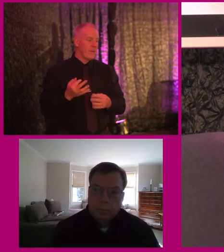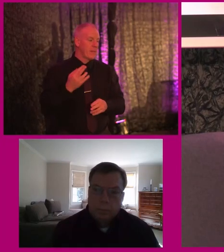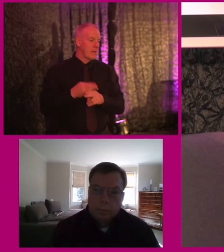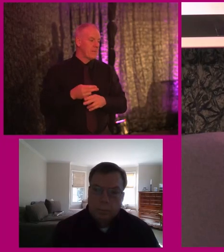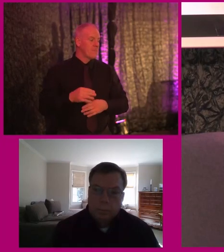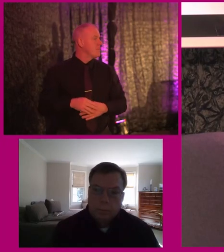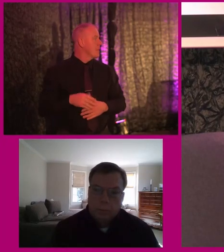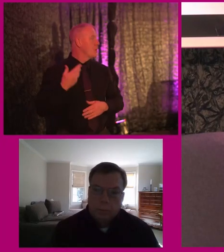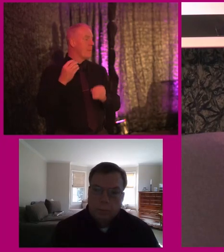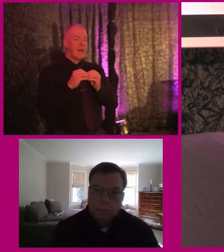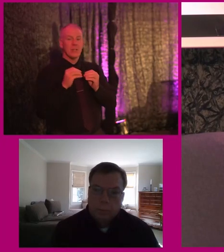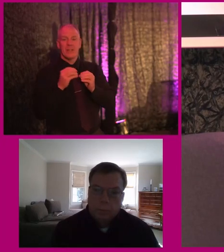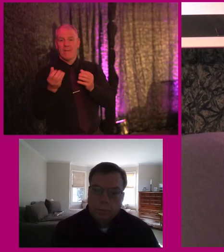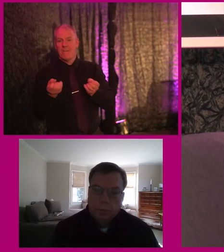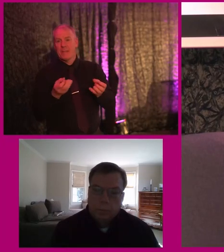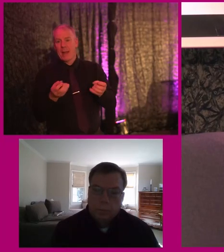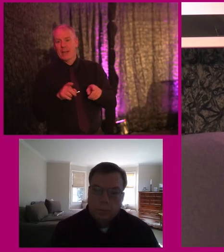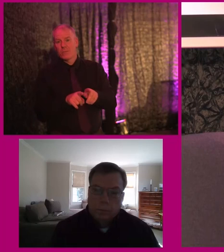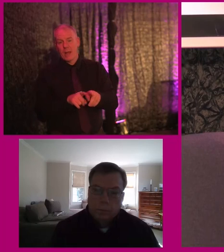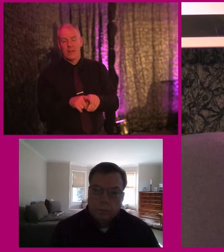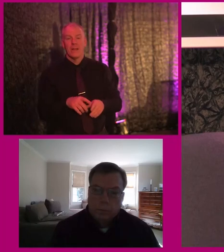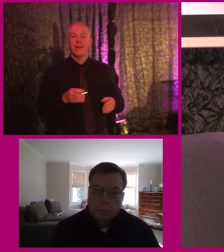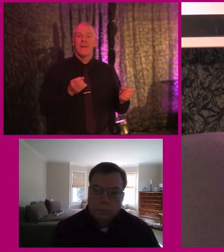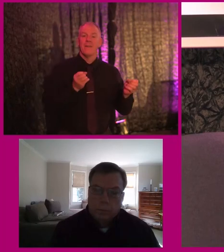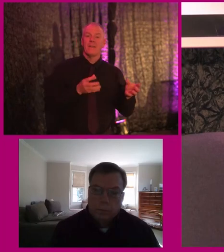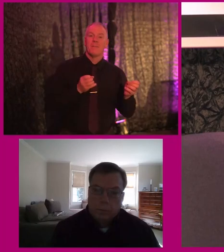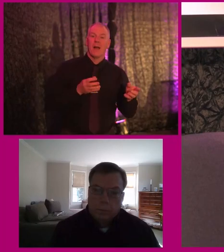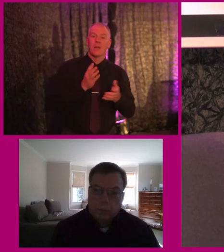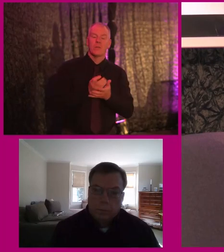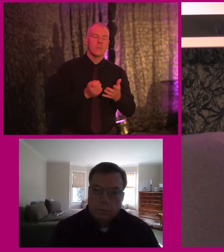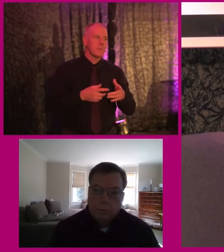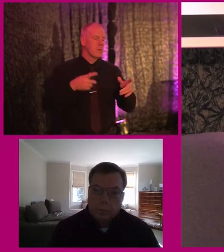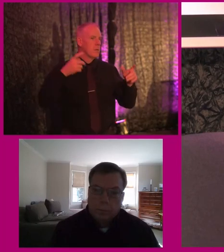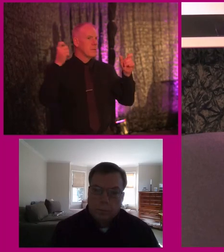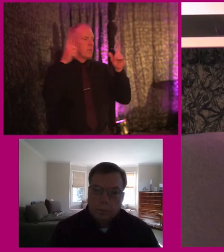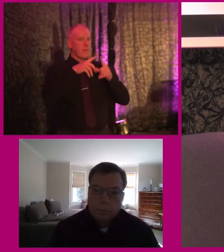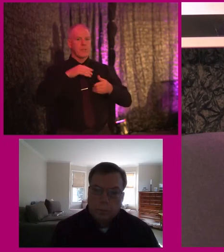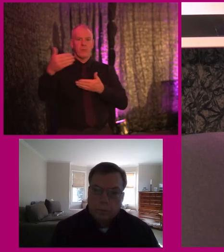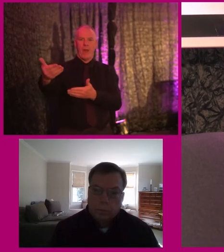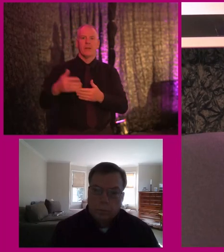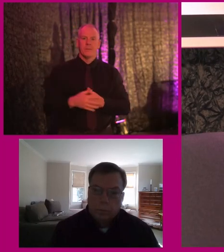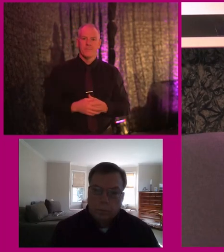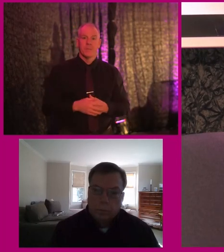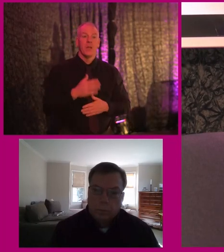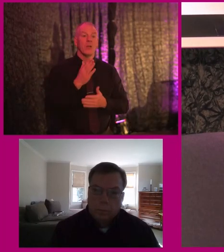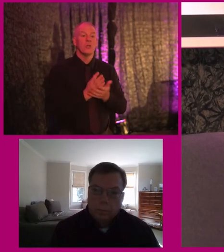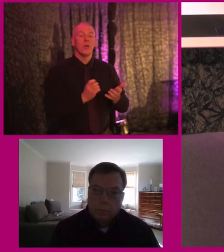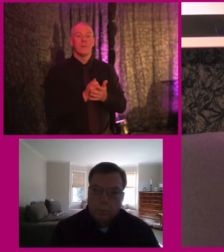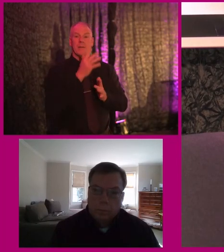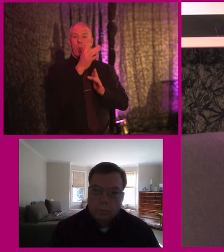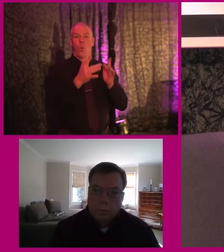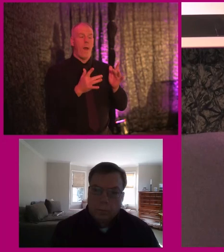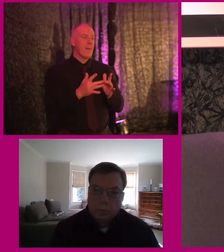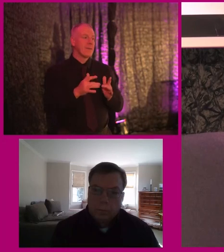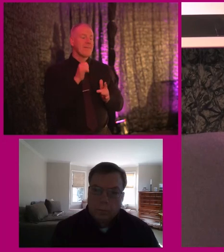mentioned feedback. Sometimes feedback is very difficult to give. Some of the websites don't